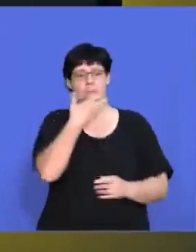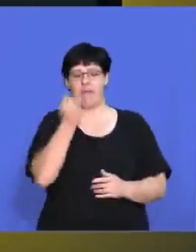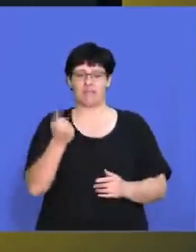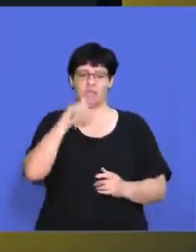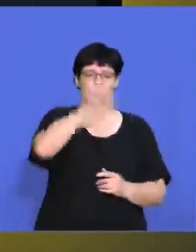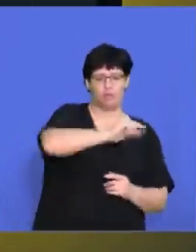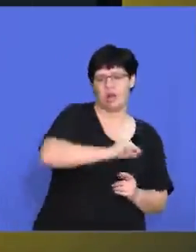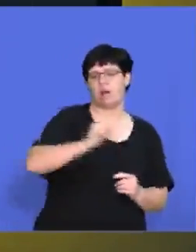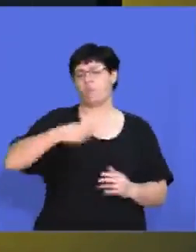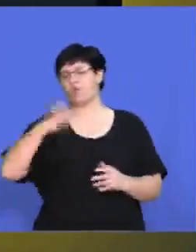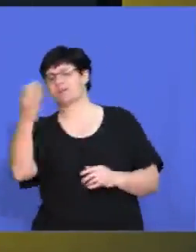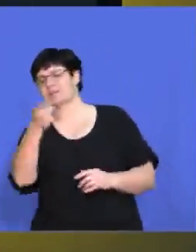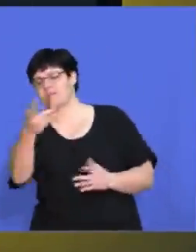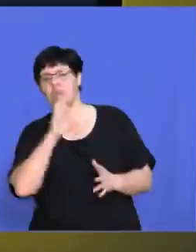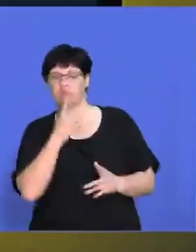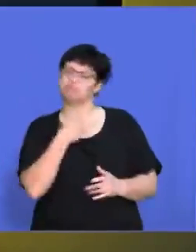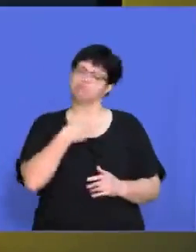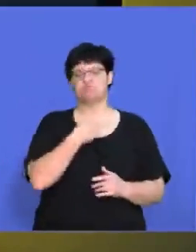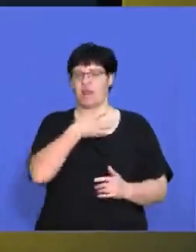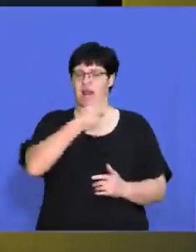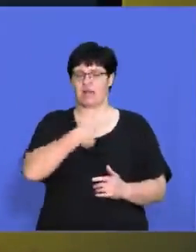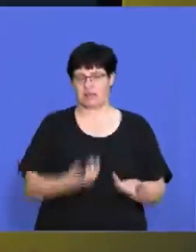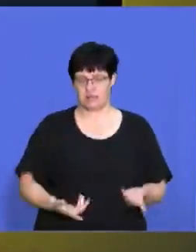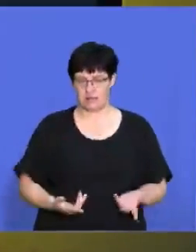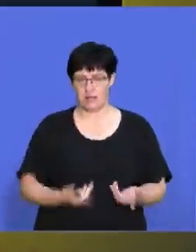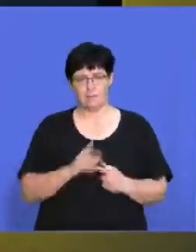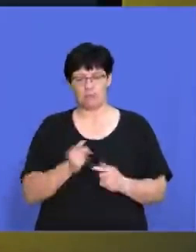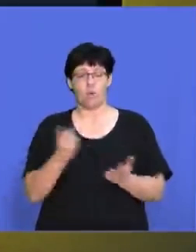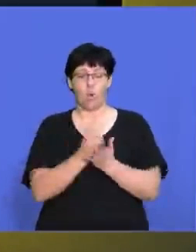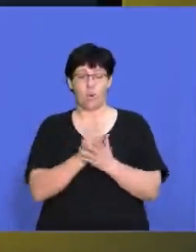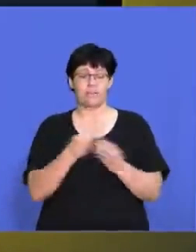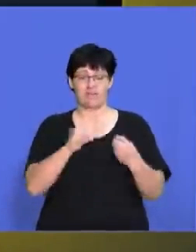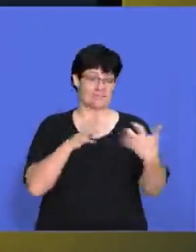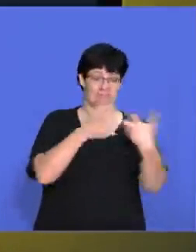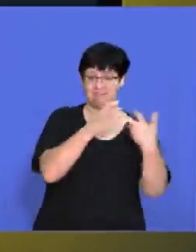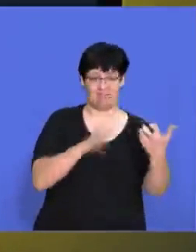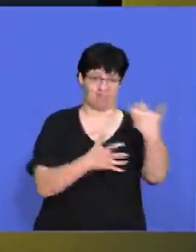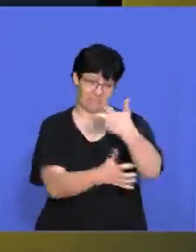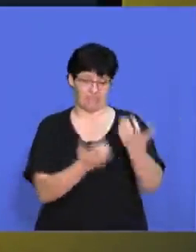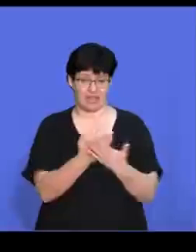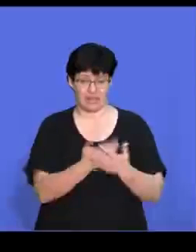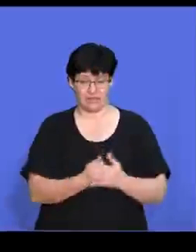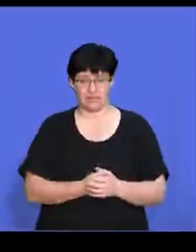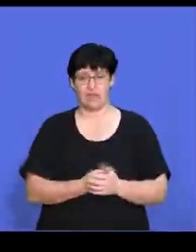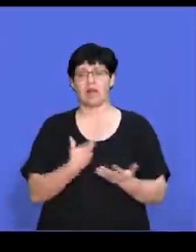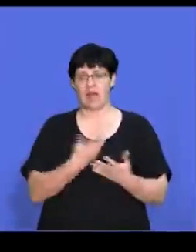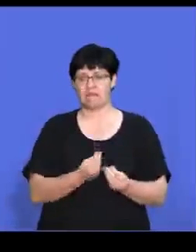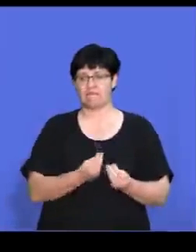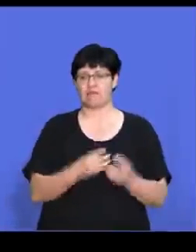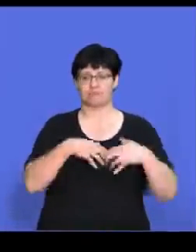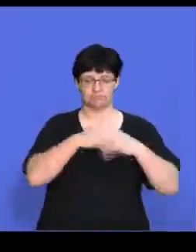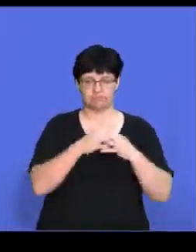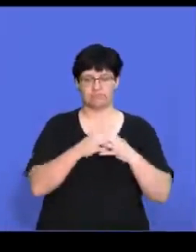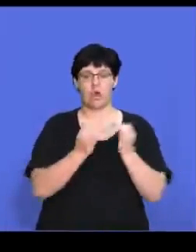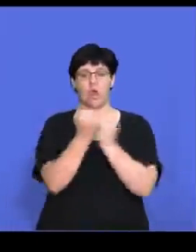deals, uh, which, which will suit them. However, that might not always suit the business. And then we've got to draw up a